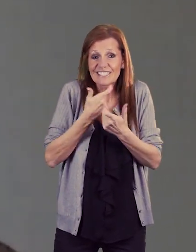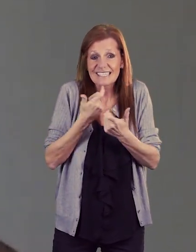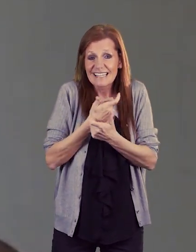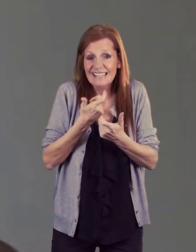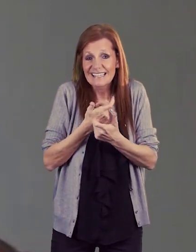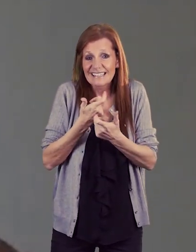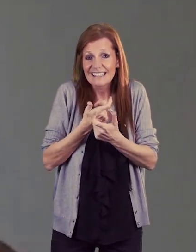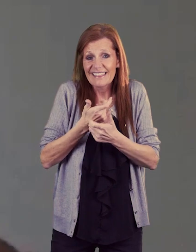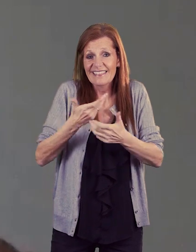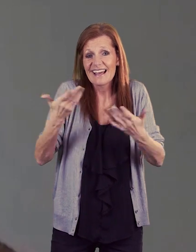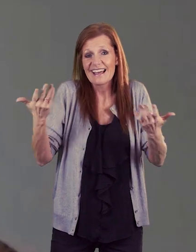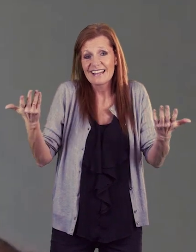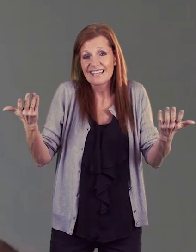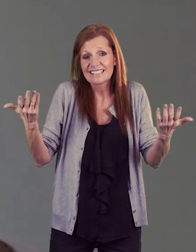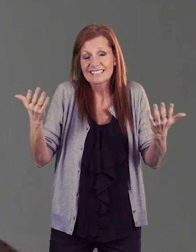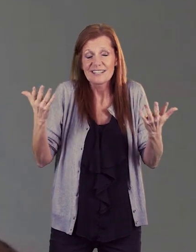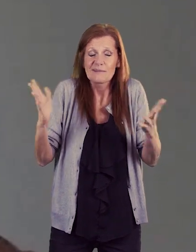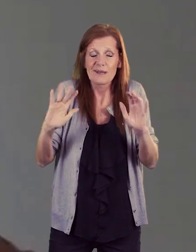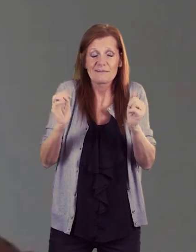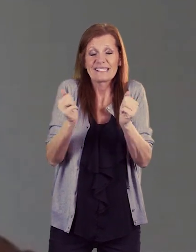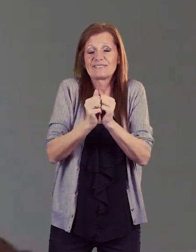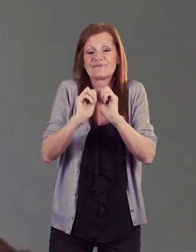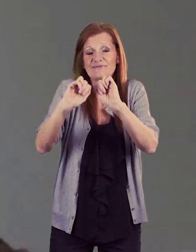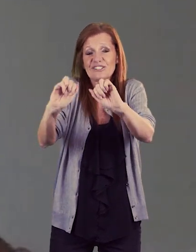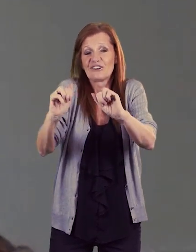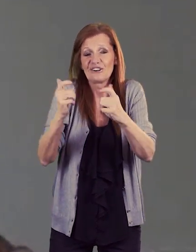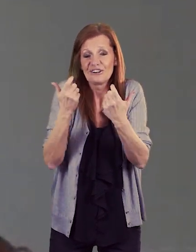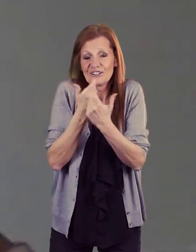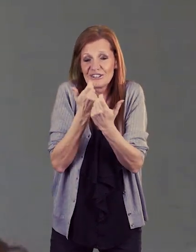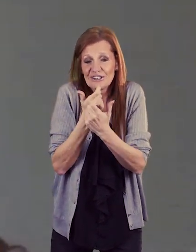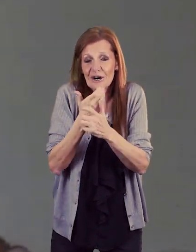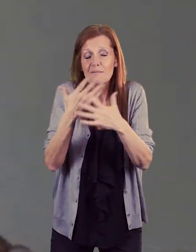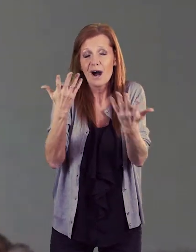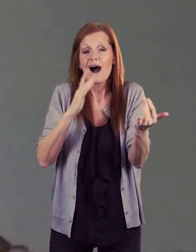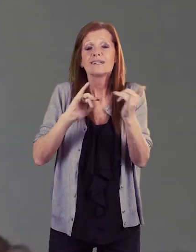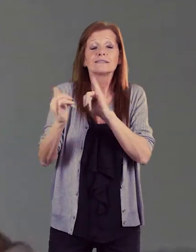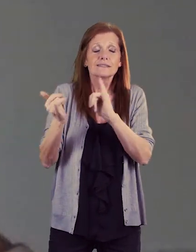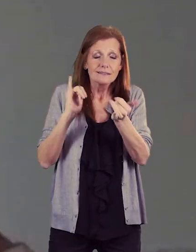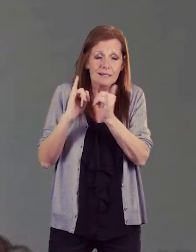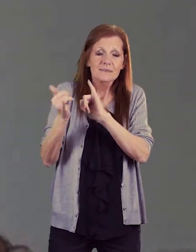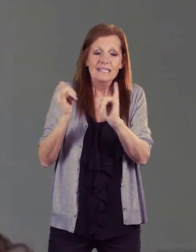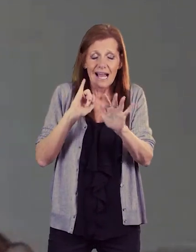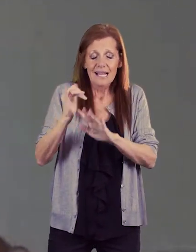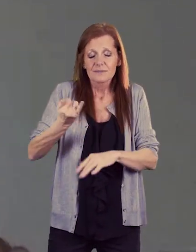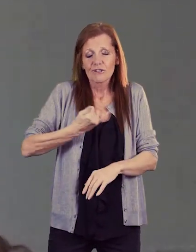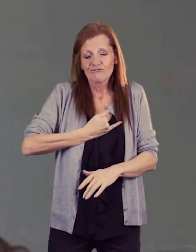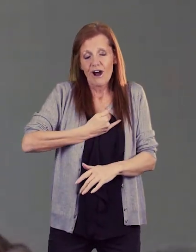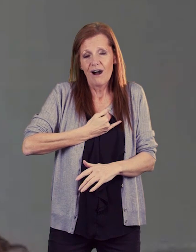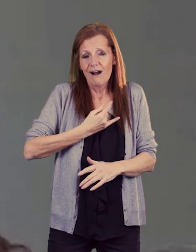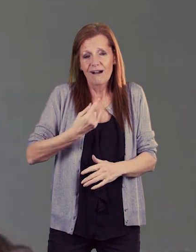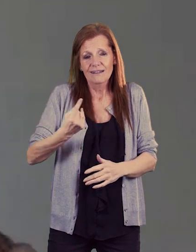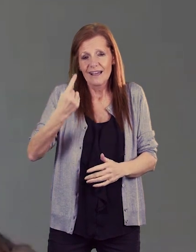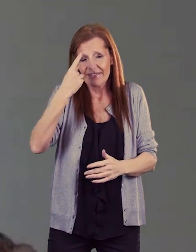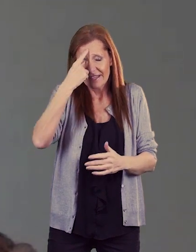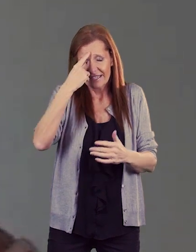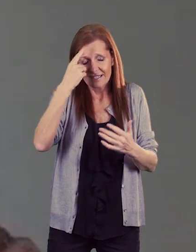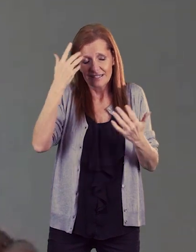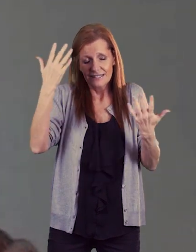then you know maybe that's not your sense of humor anyway but there are times when I do things wrong and I think